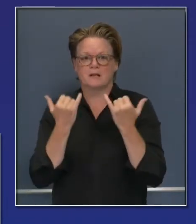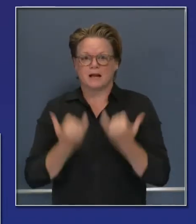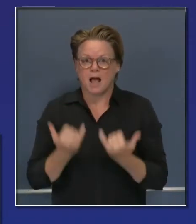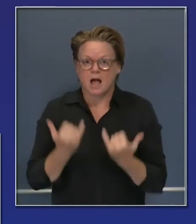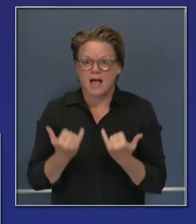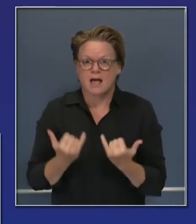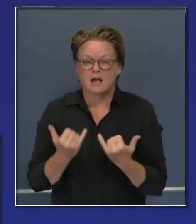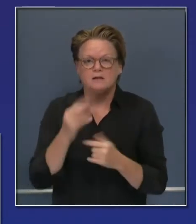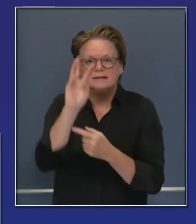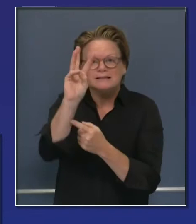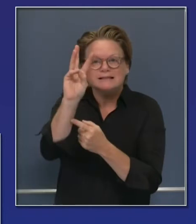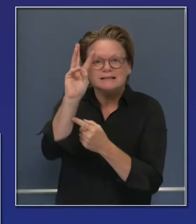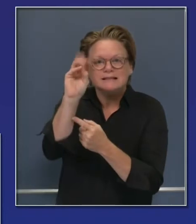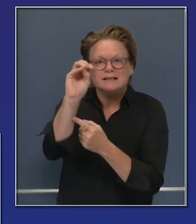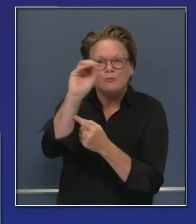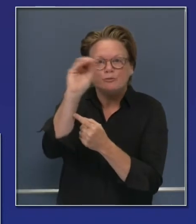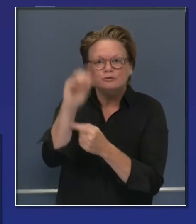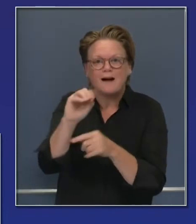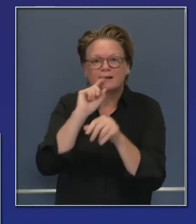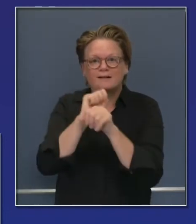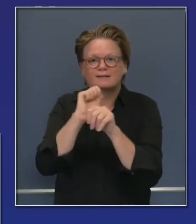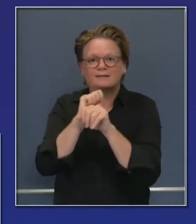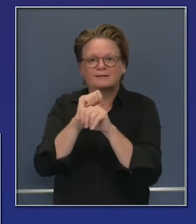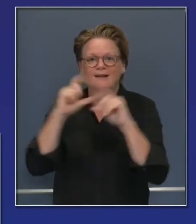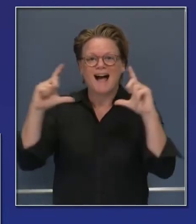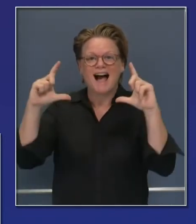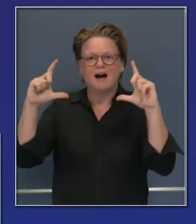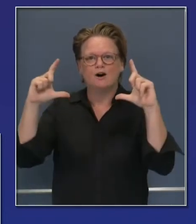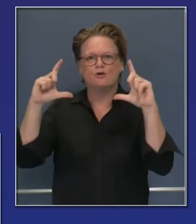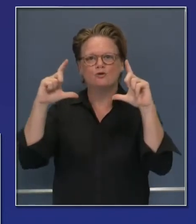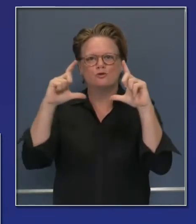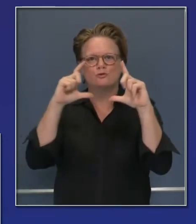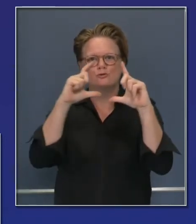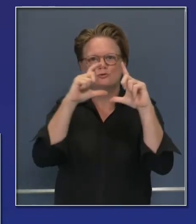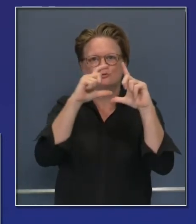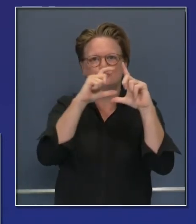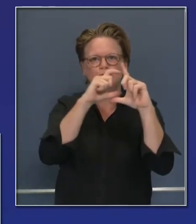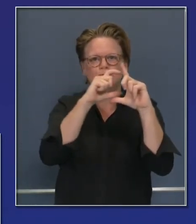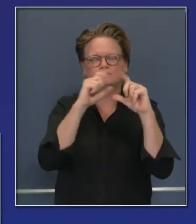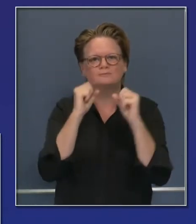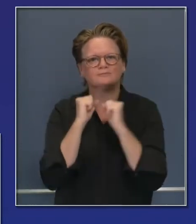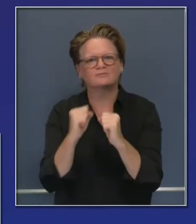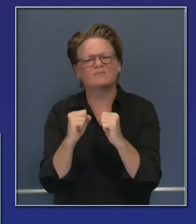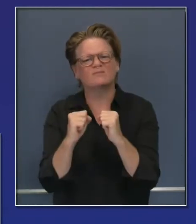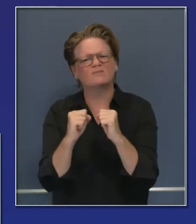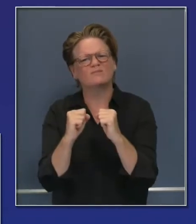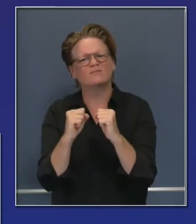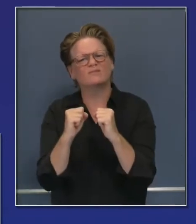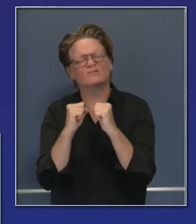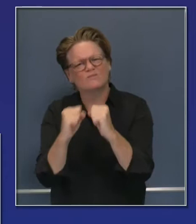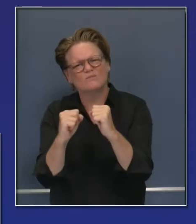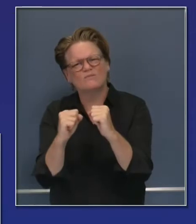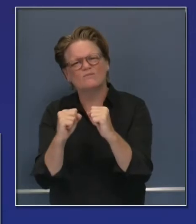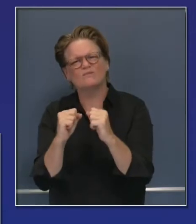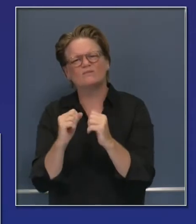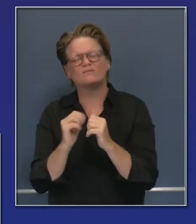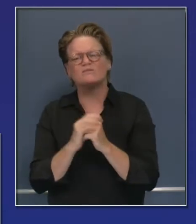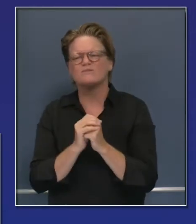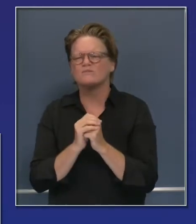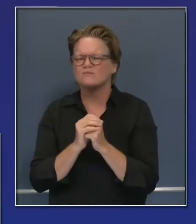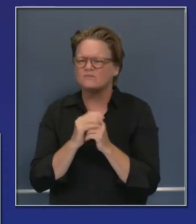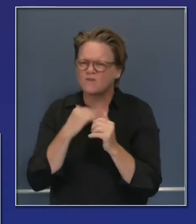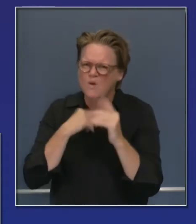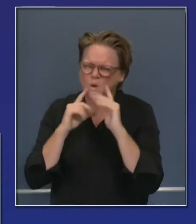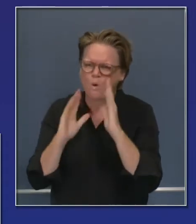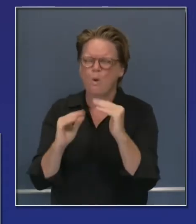unlike baseball, you don't get credit for saves. Let's hope that these firefighters get some credit